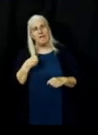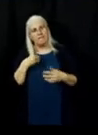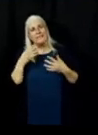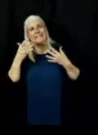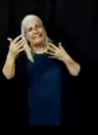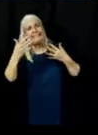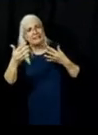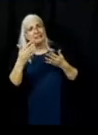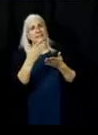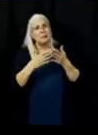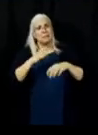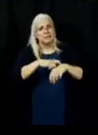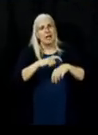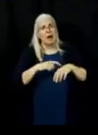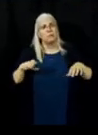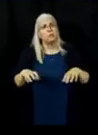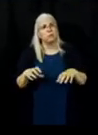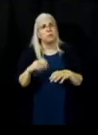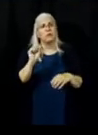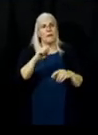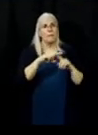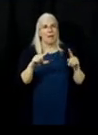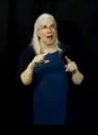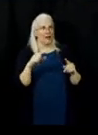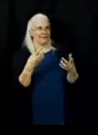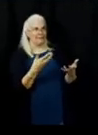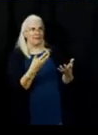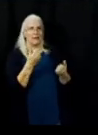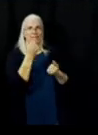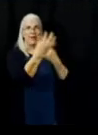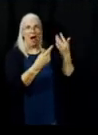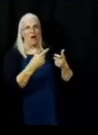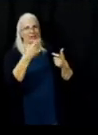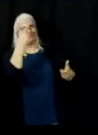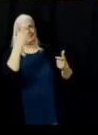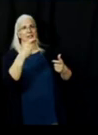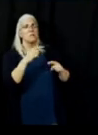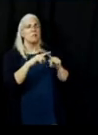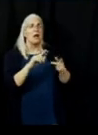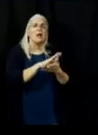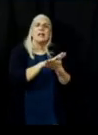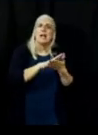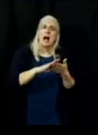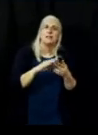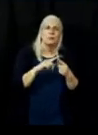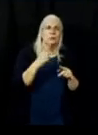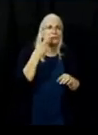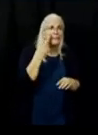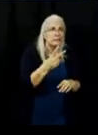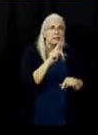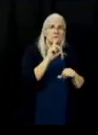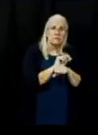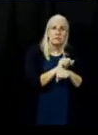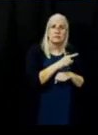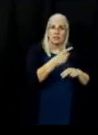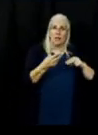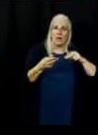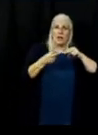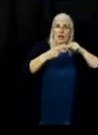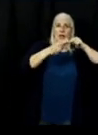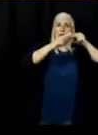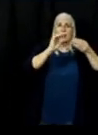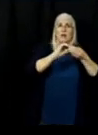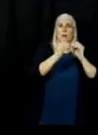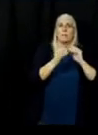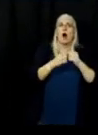behavior has been really unpredictable but it's reassuring to see the increase in containment on the map